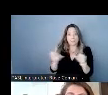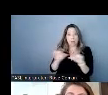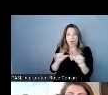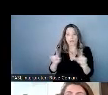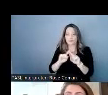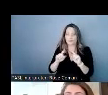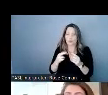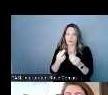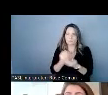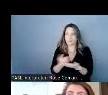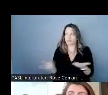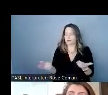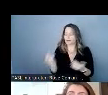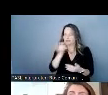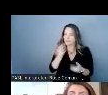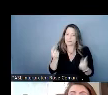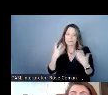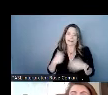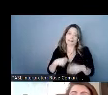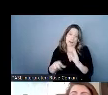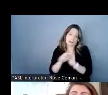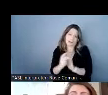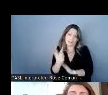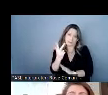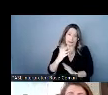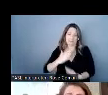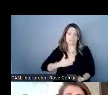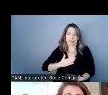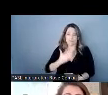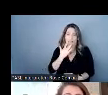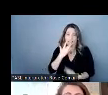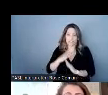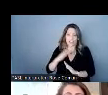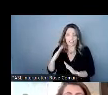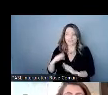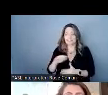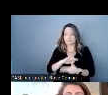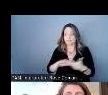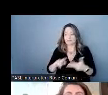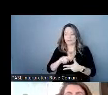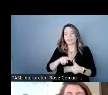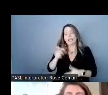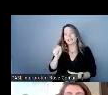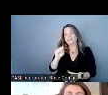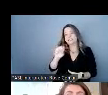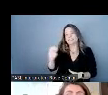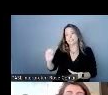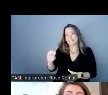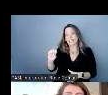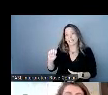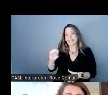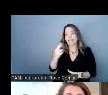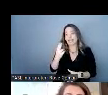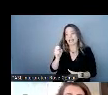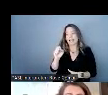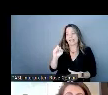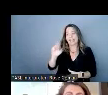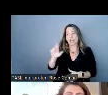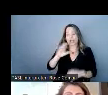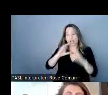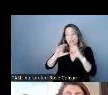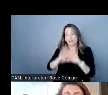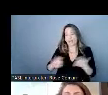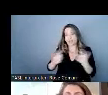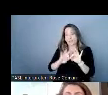i just picked three my favorite is see hear communication matters it is written by a deaf audiologist who's